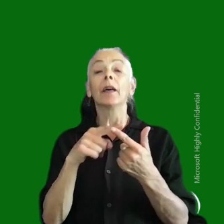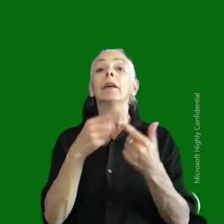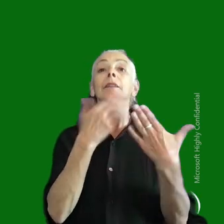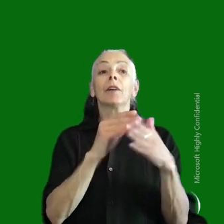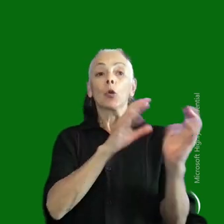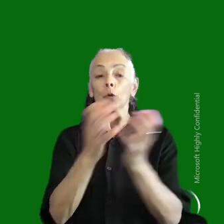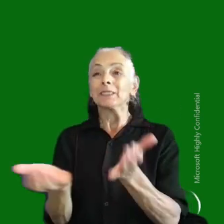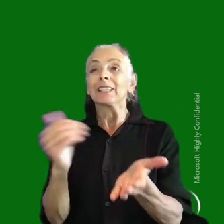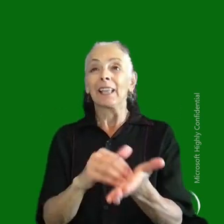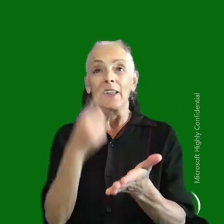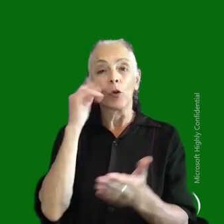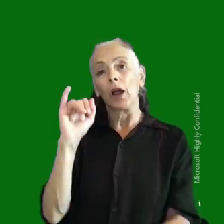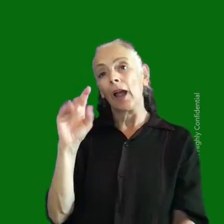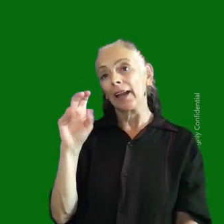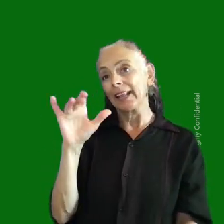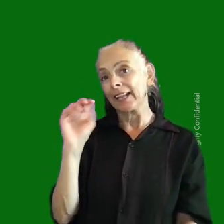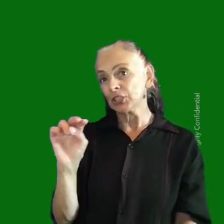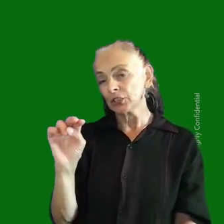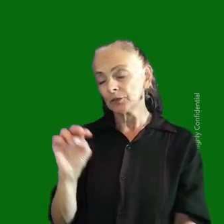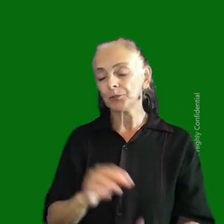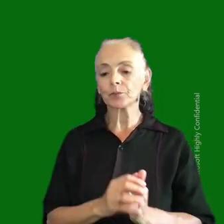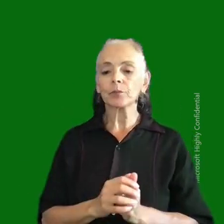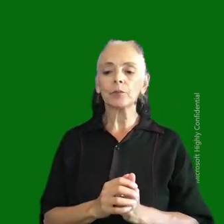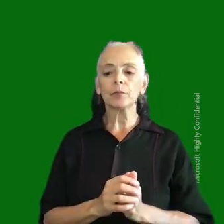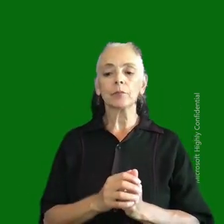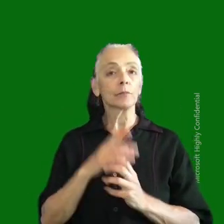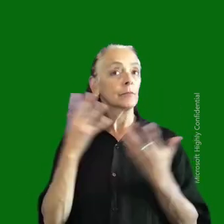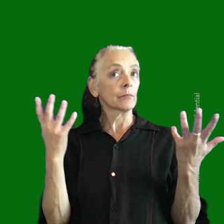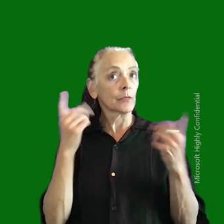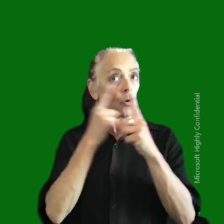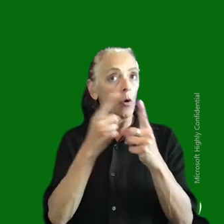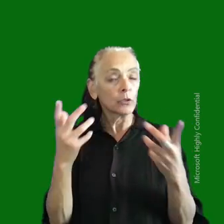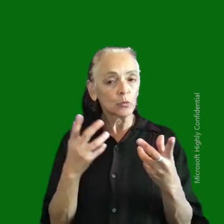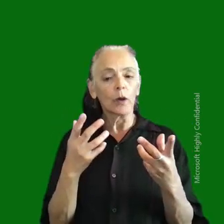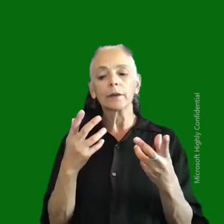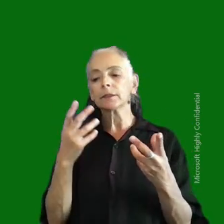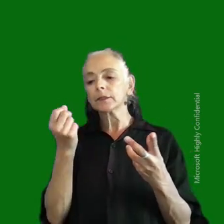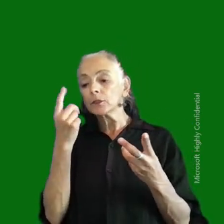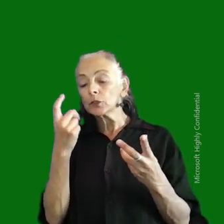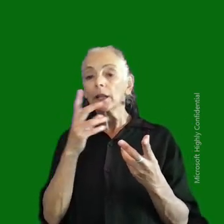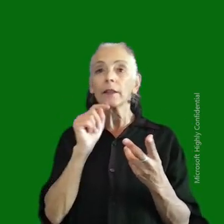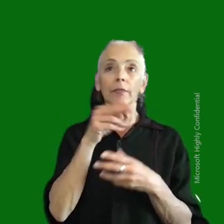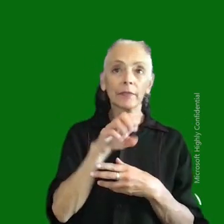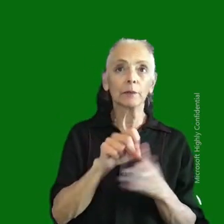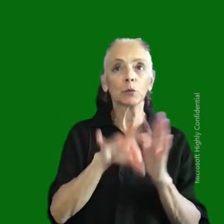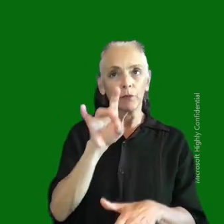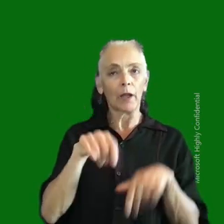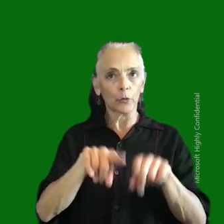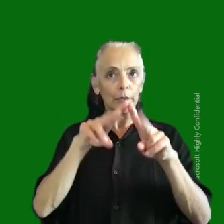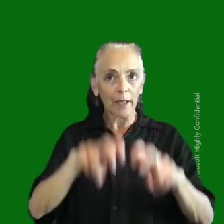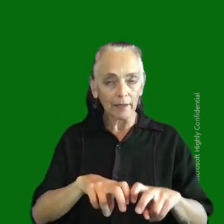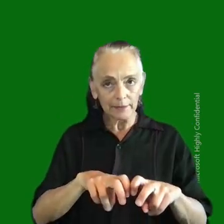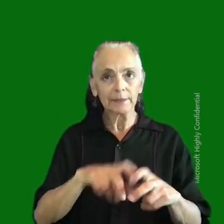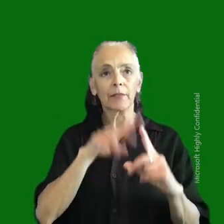ideation. The idea here is for them to take the insights and themes that we identified in the analysis session and apply those to